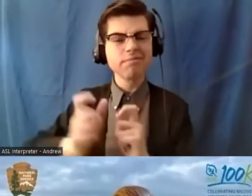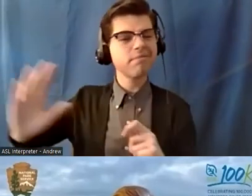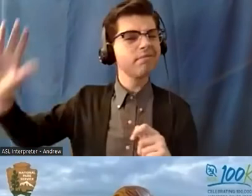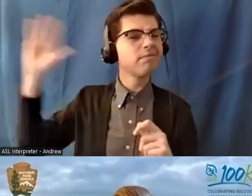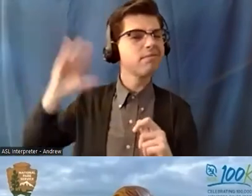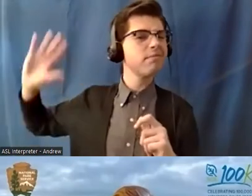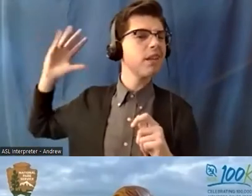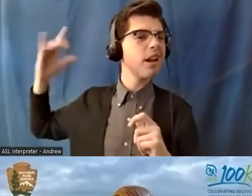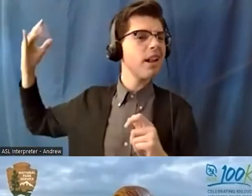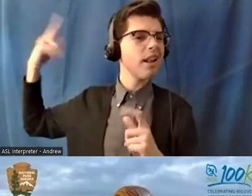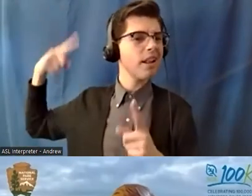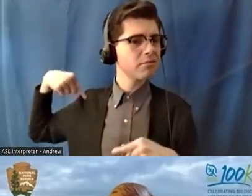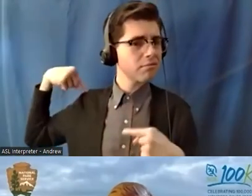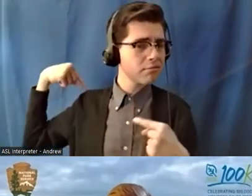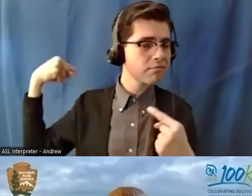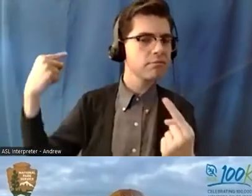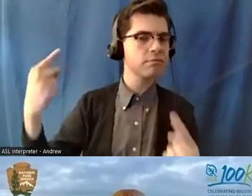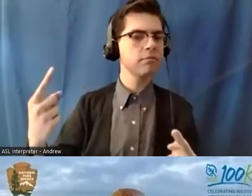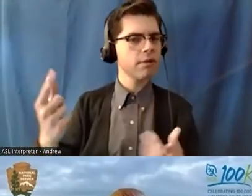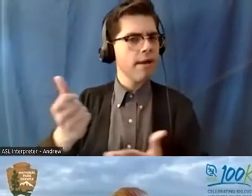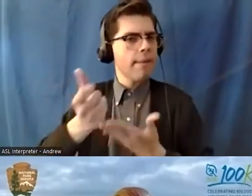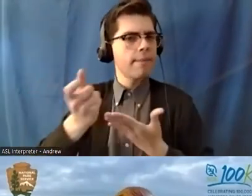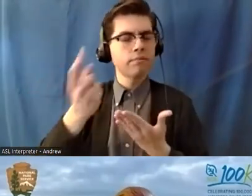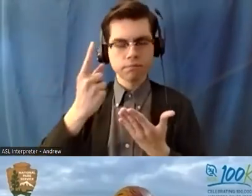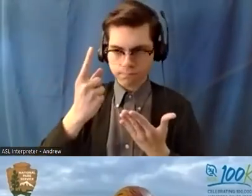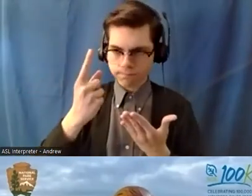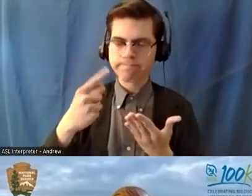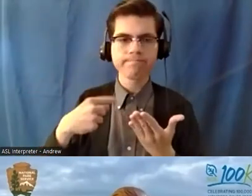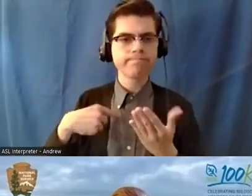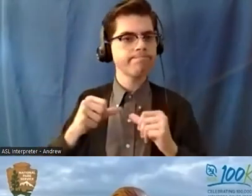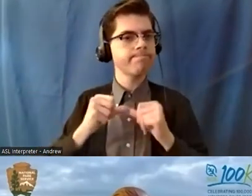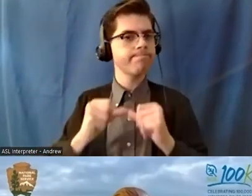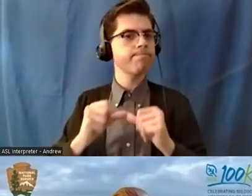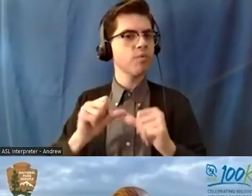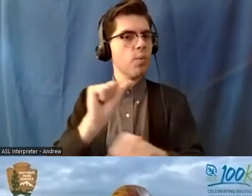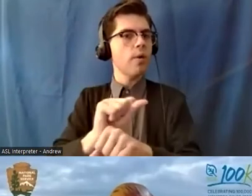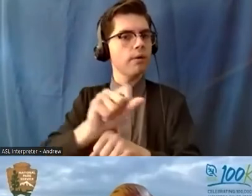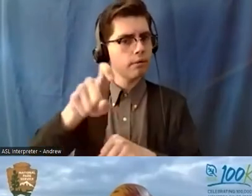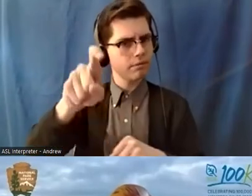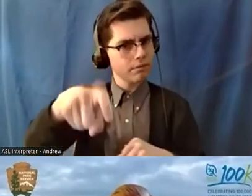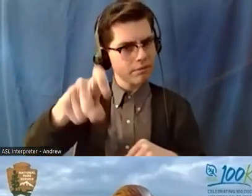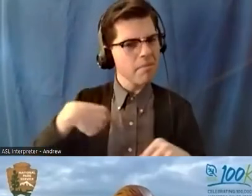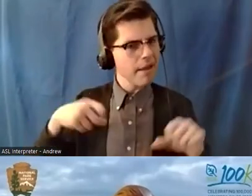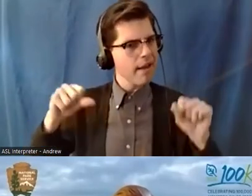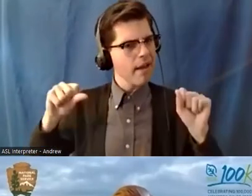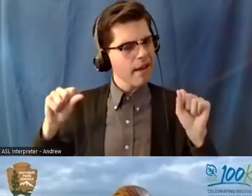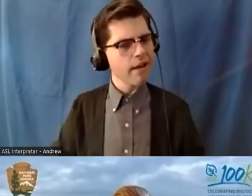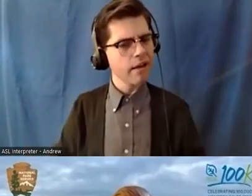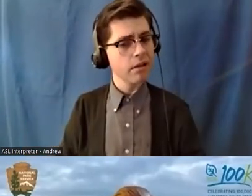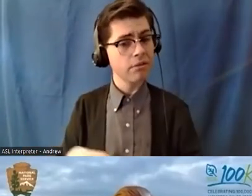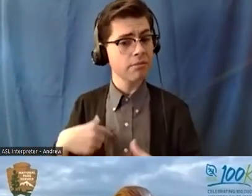helped instill in me that there was still more i could do to help move this project forward and i did a developed a program with conservation